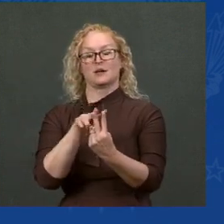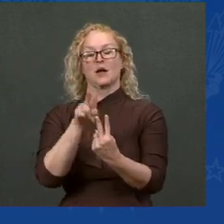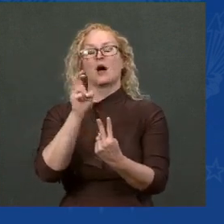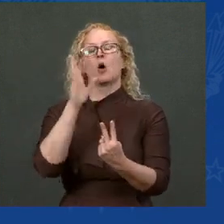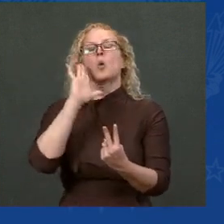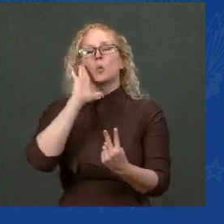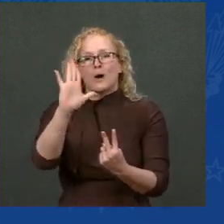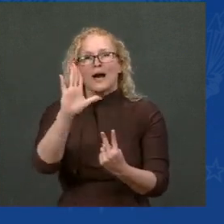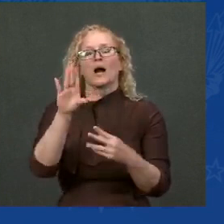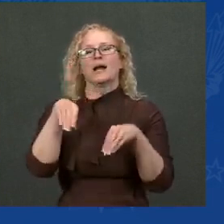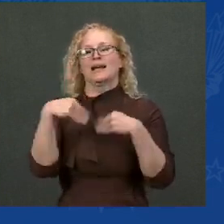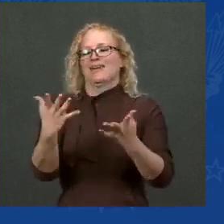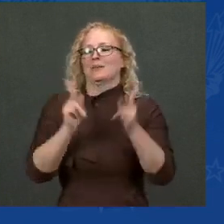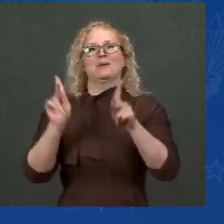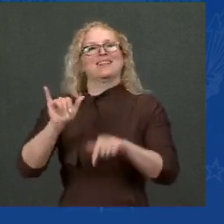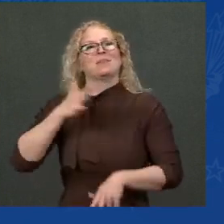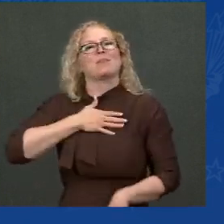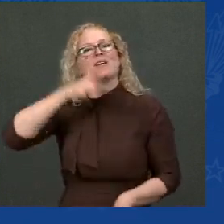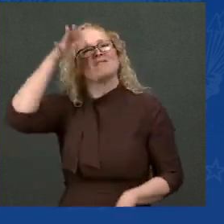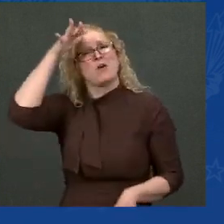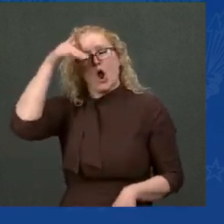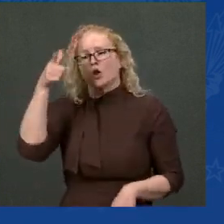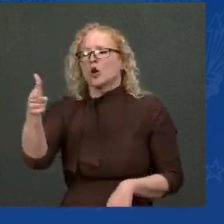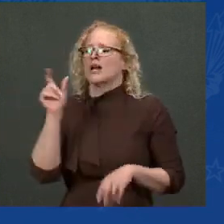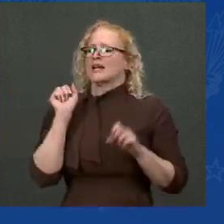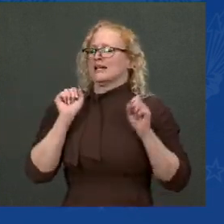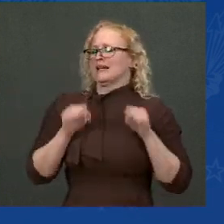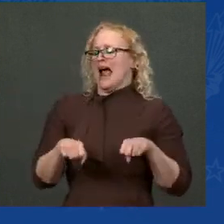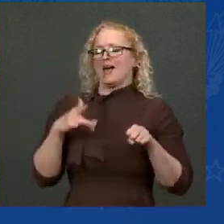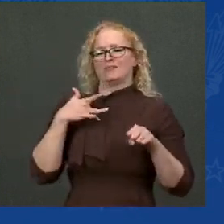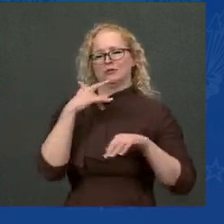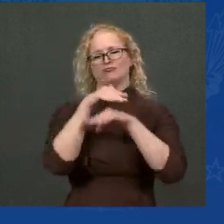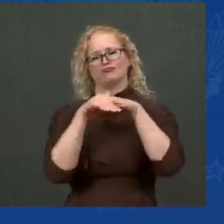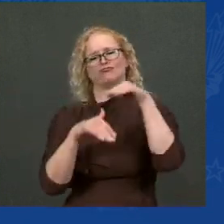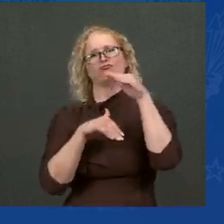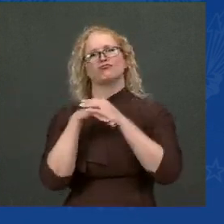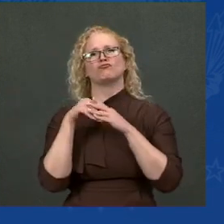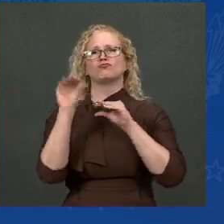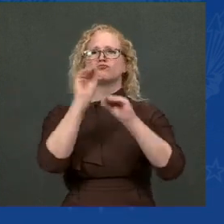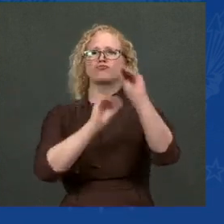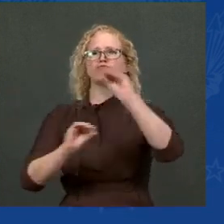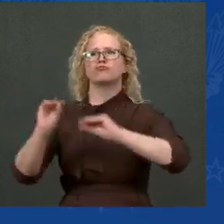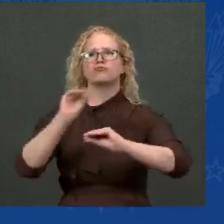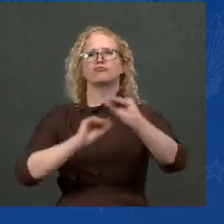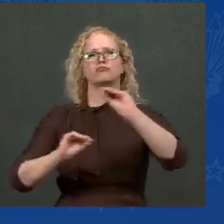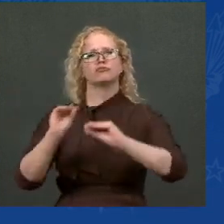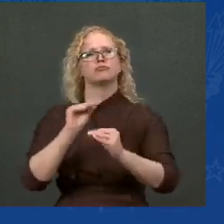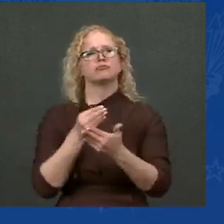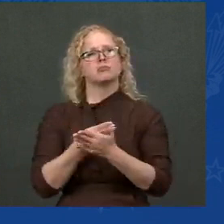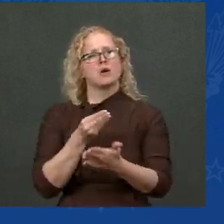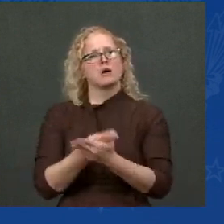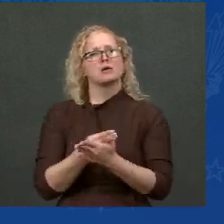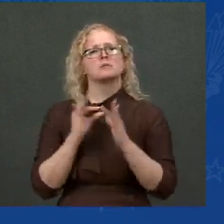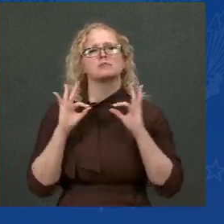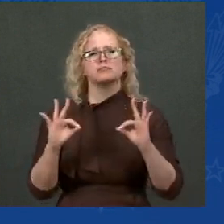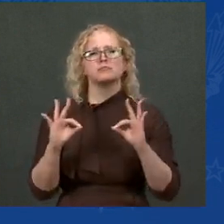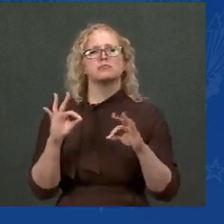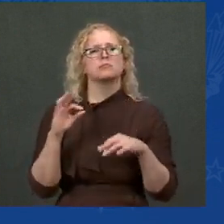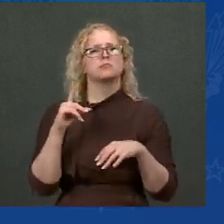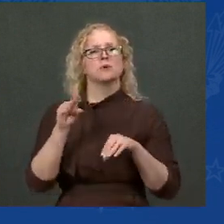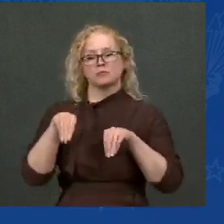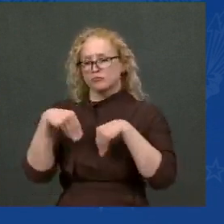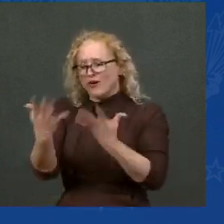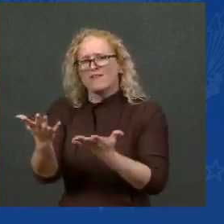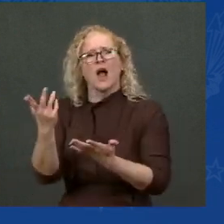That's because the Build Back Better framework lowers your bills for healthcare, childcare, prescription drugs, and preschool. And families